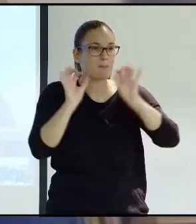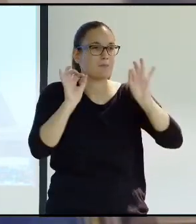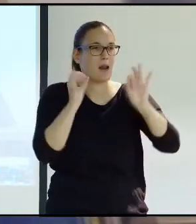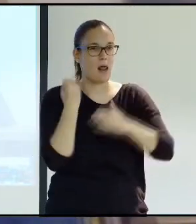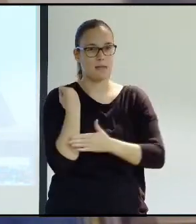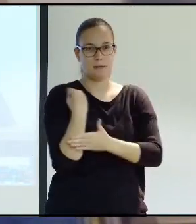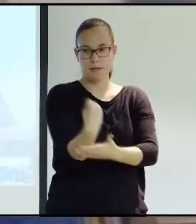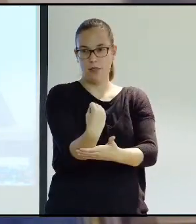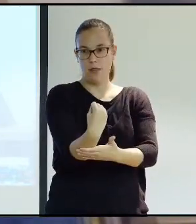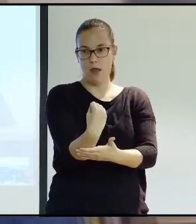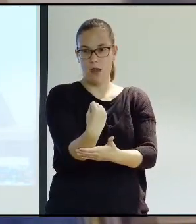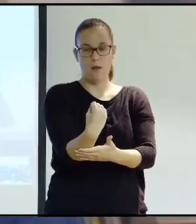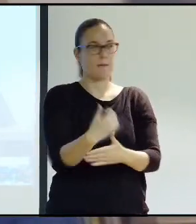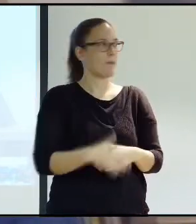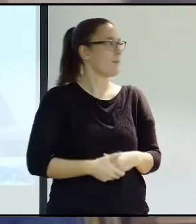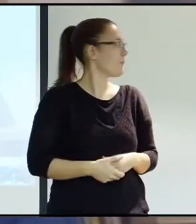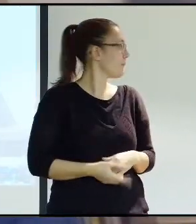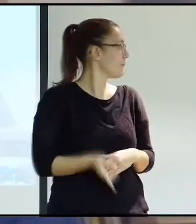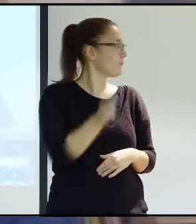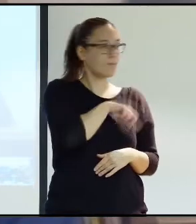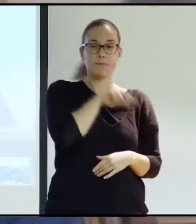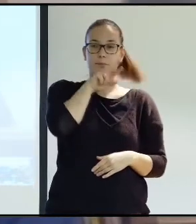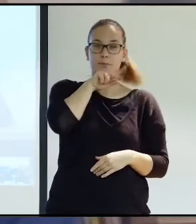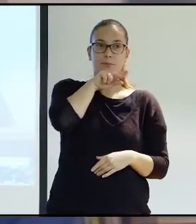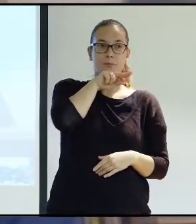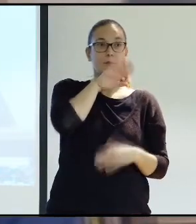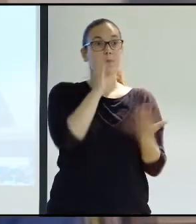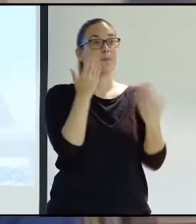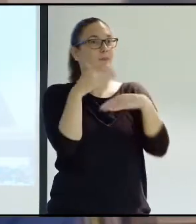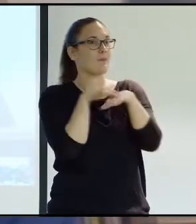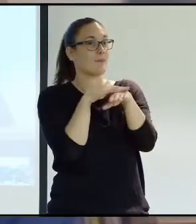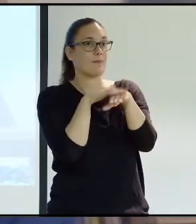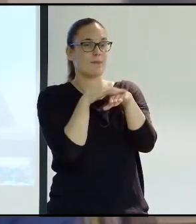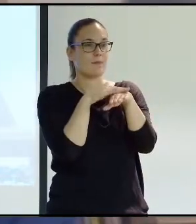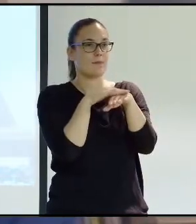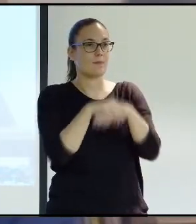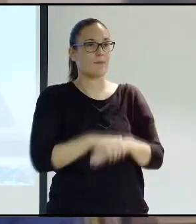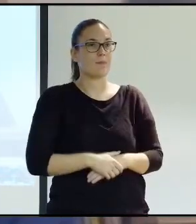structures that are basically directed towards providing care.